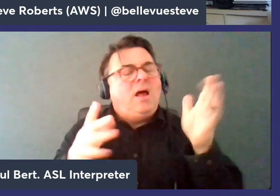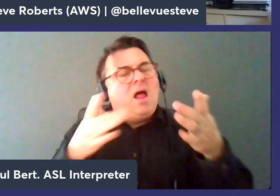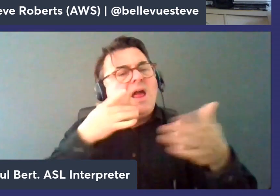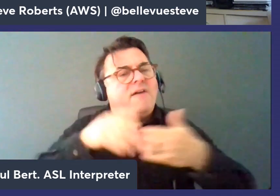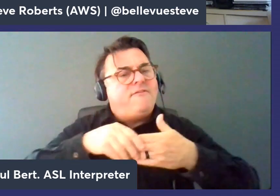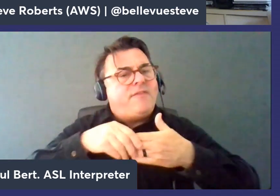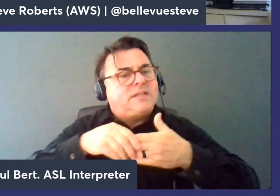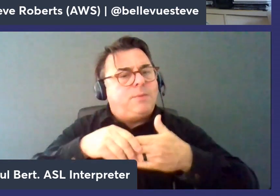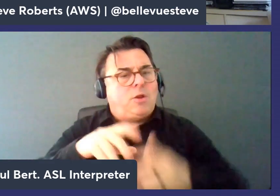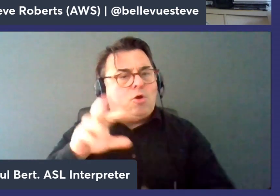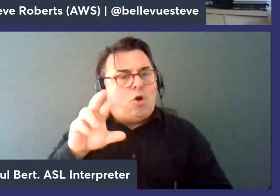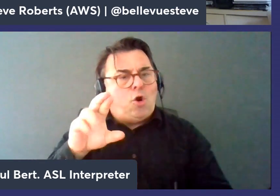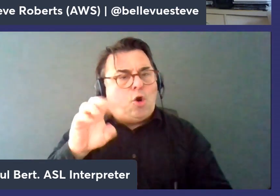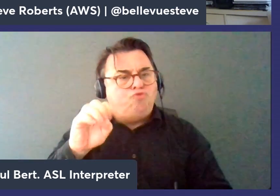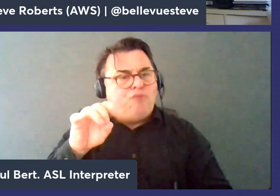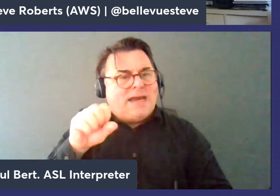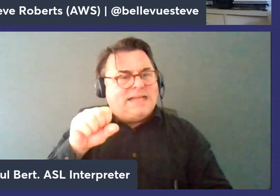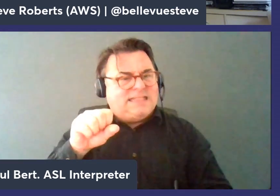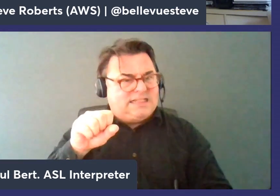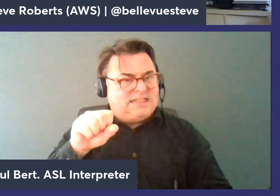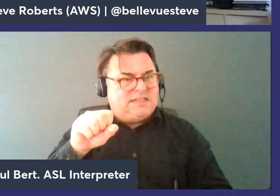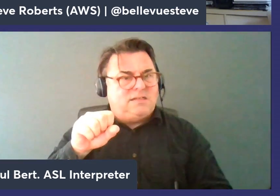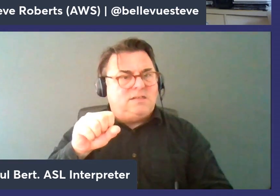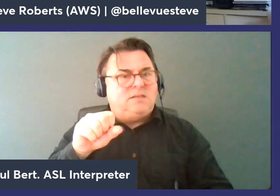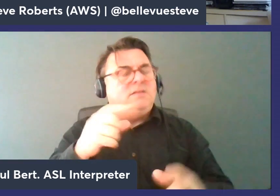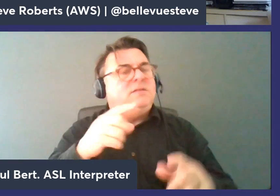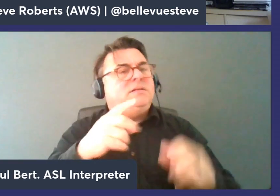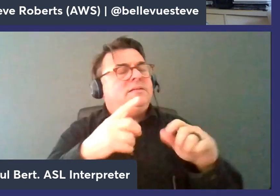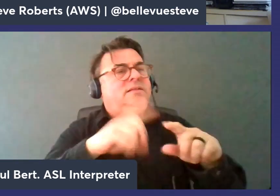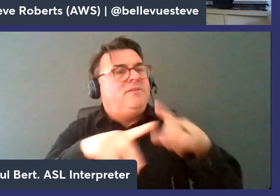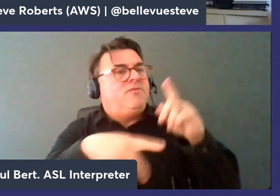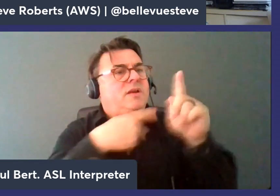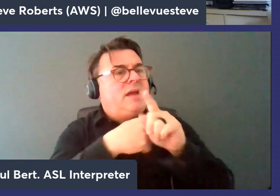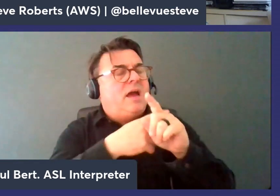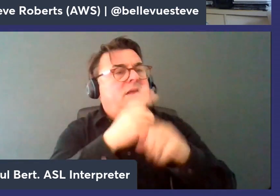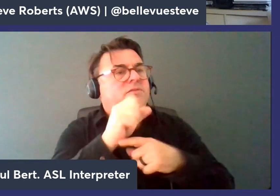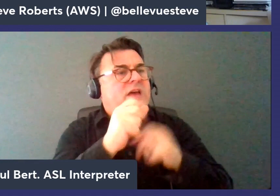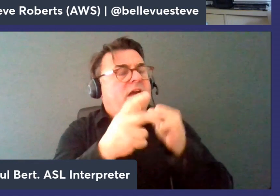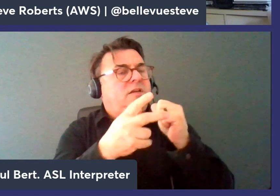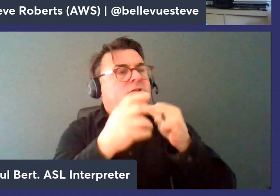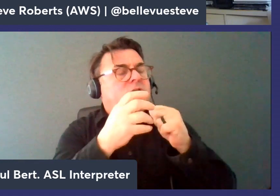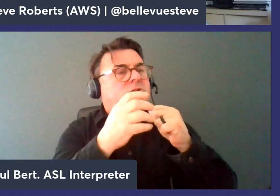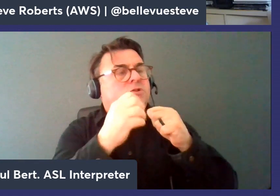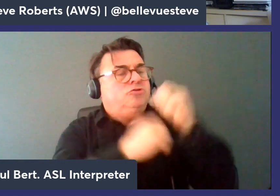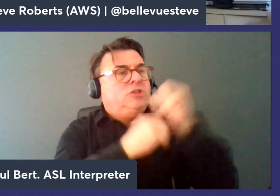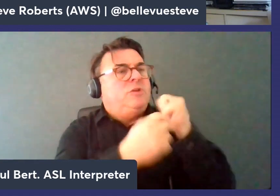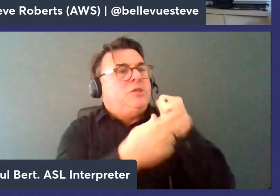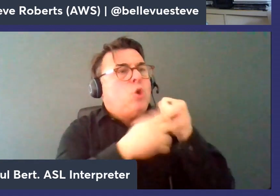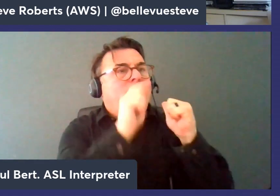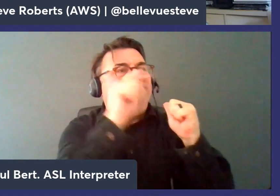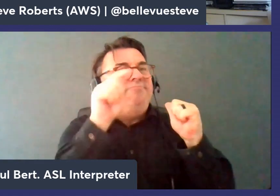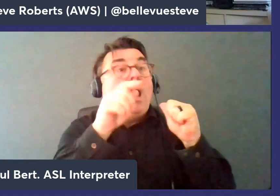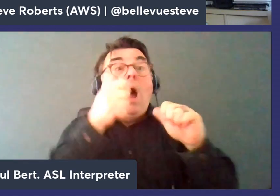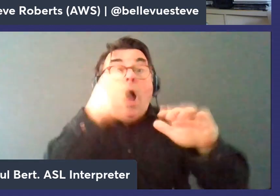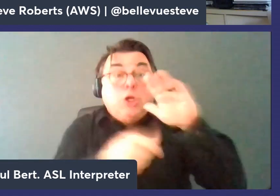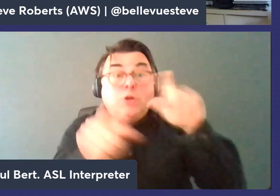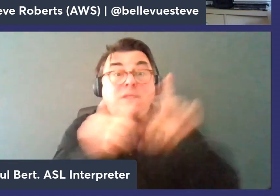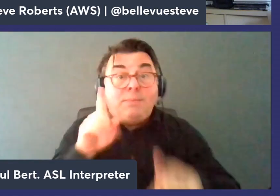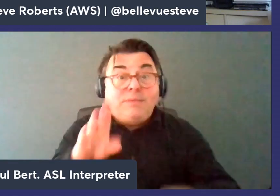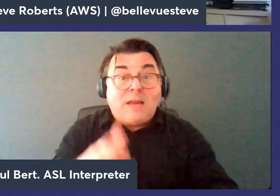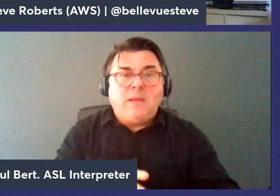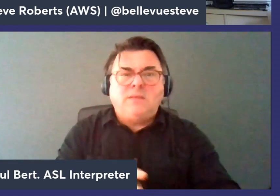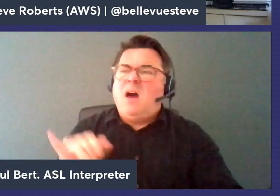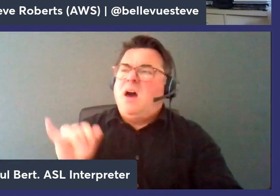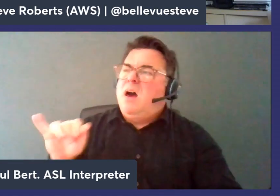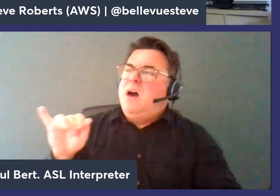of redis so you can you know as i said earlier you can store different kinds of data structures at once in the same database yeah that's